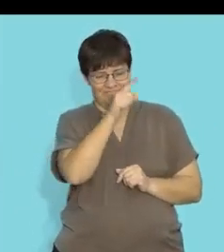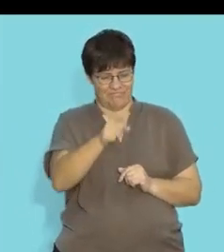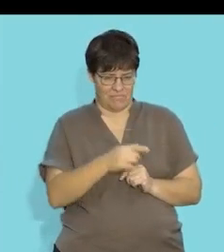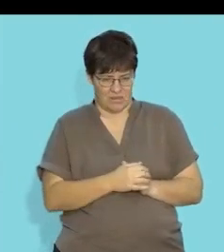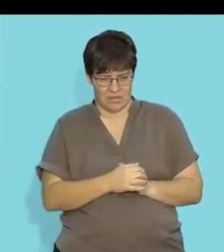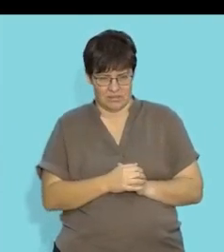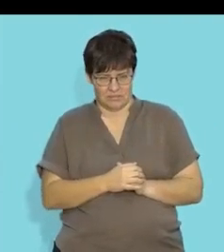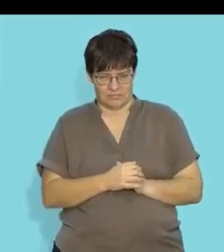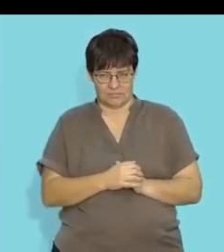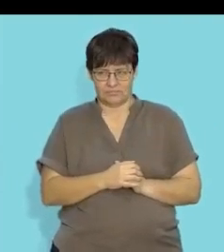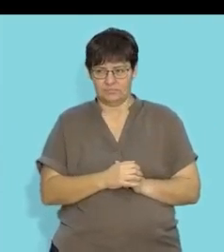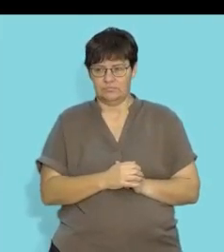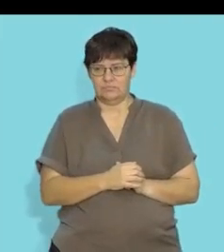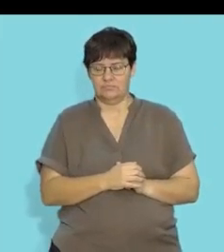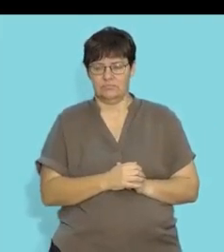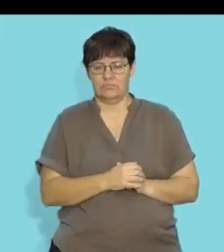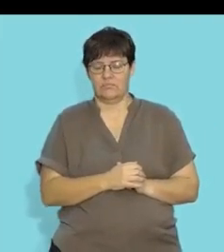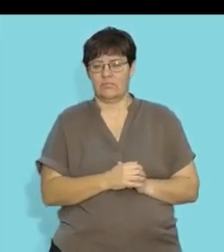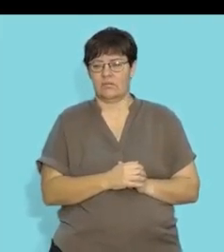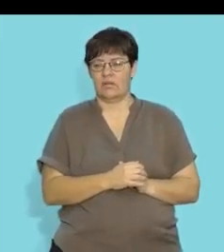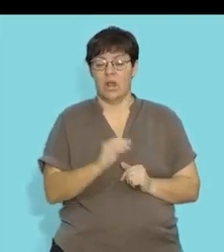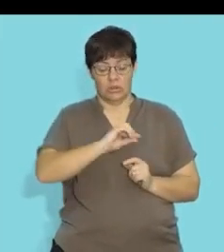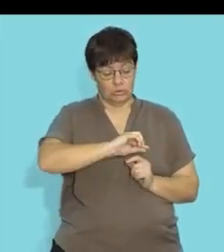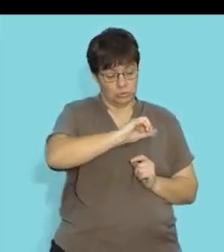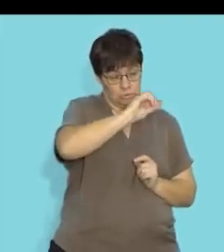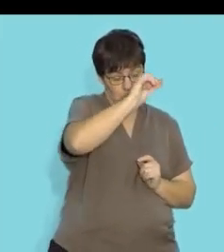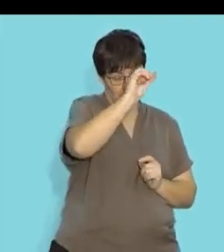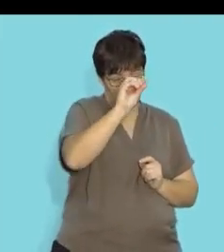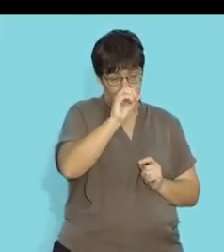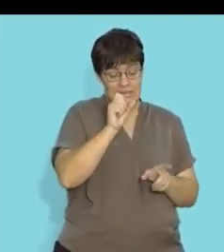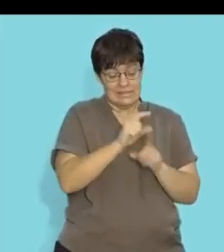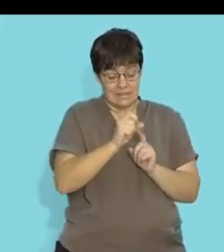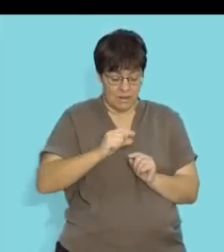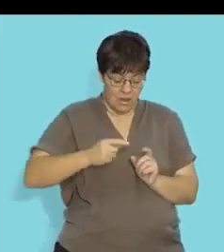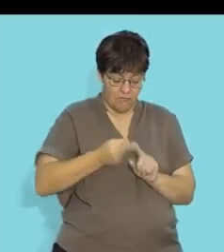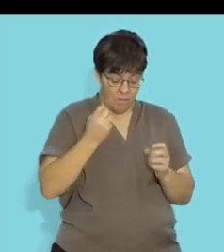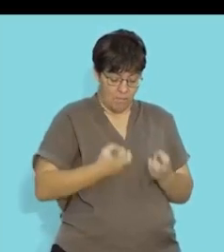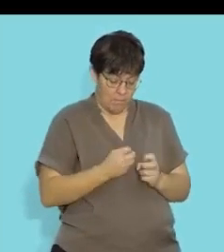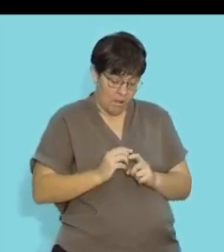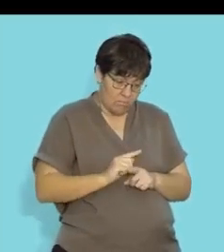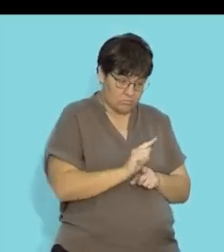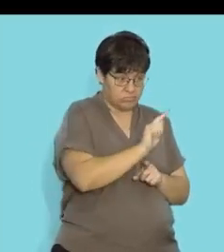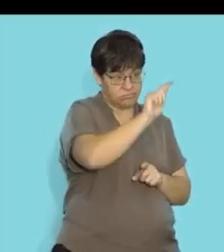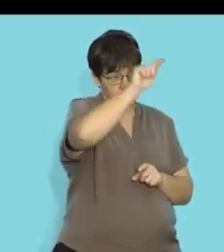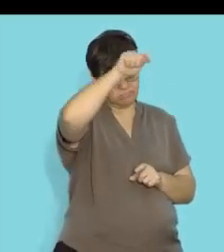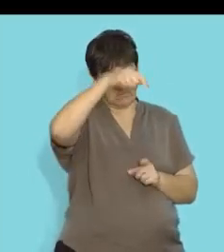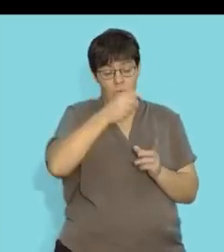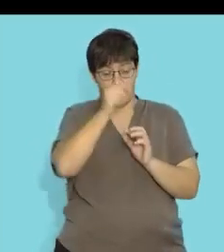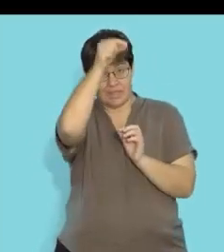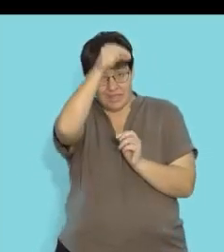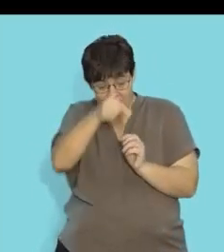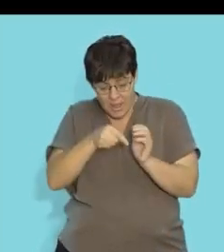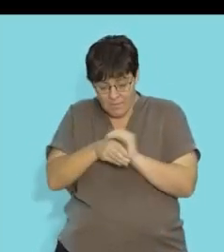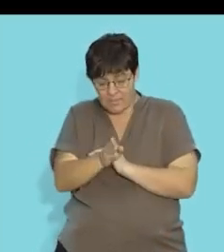and these are not correct however the tube that carries the semen out of the body along with urine is called the urethra